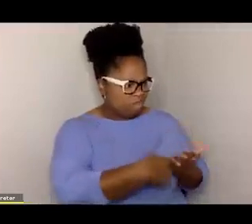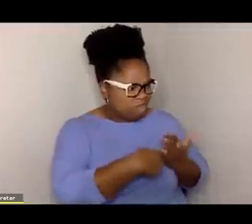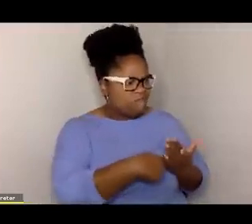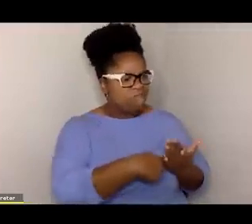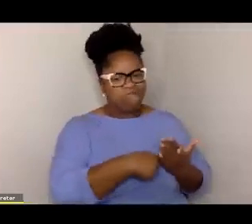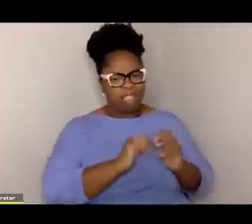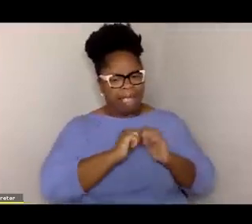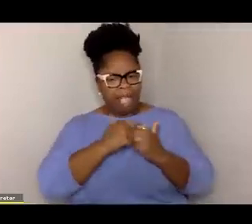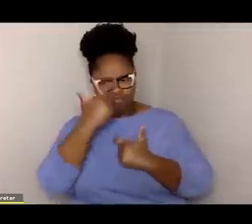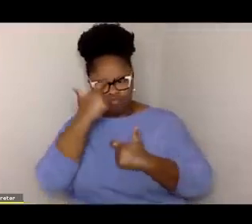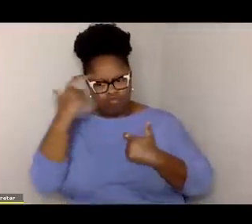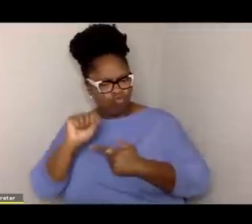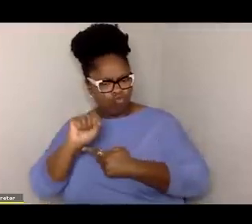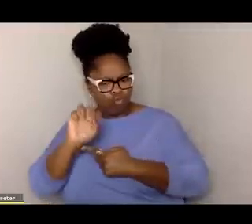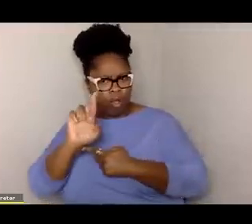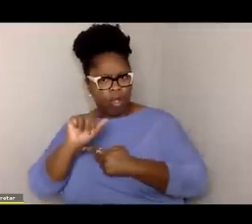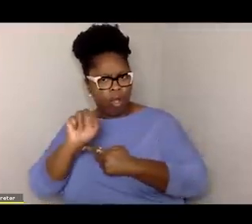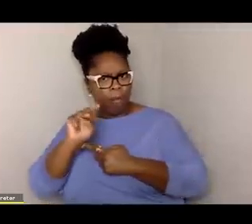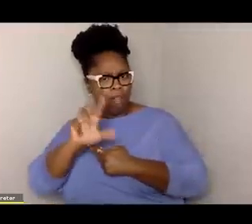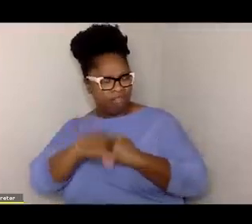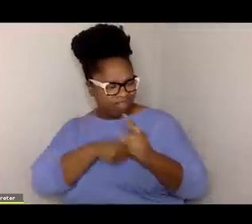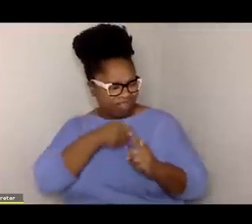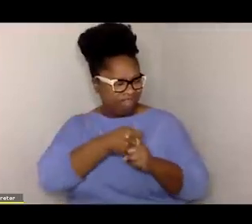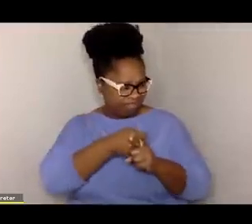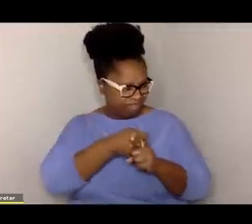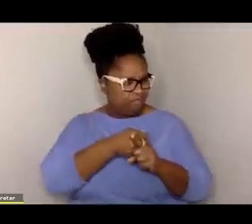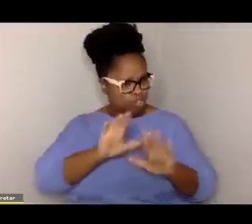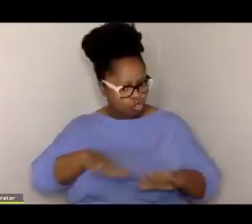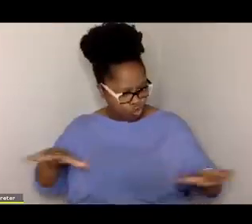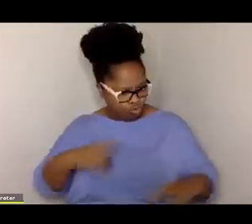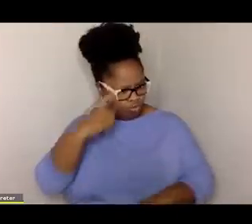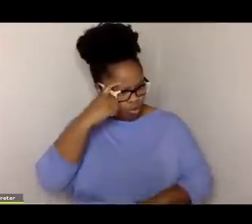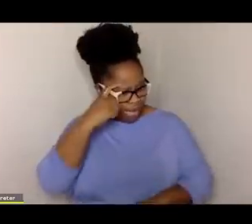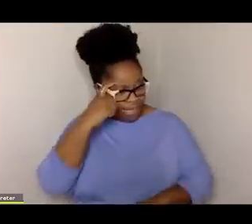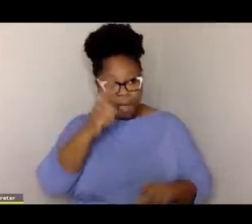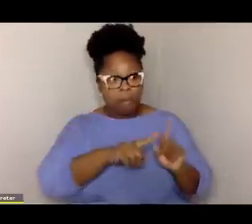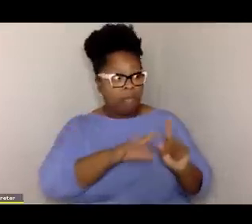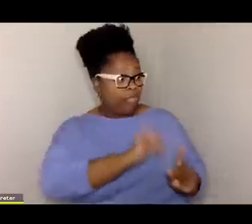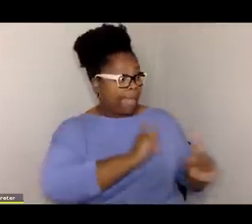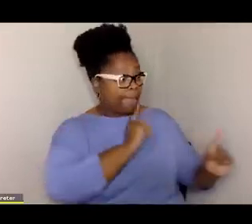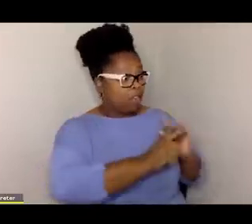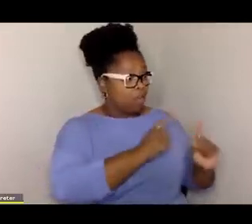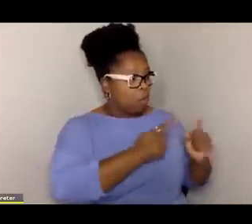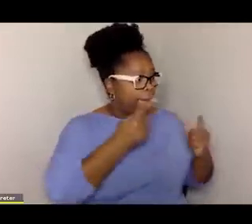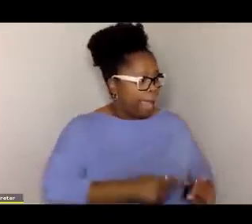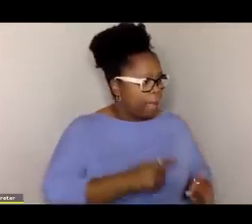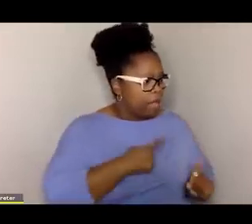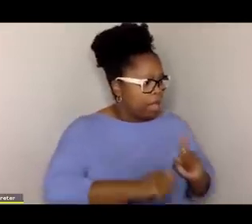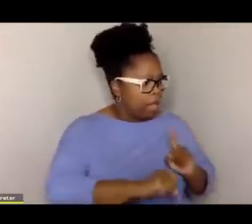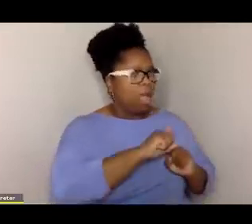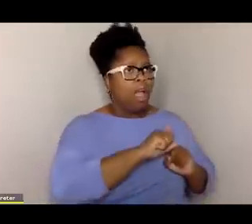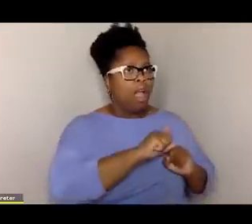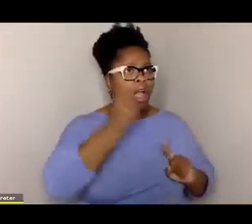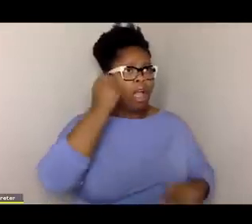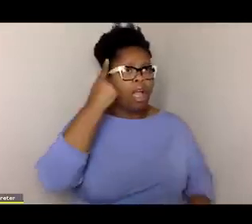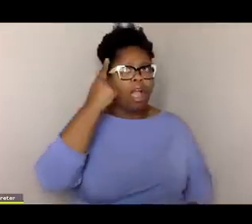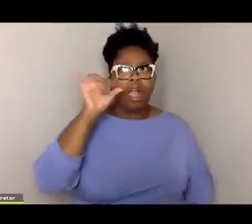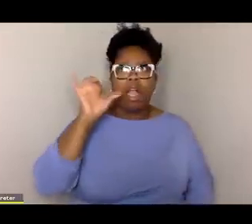effect of trauma on children's brain, it was in that moment that I had the biggest aha